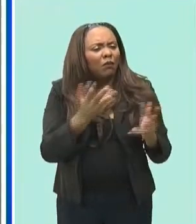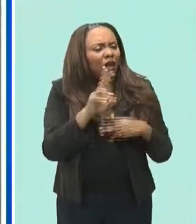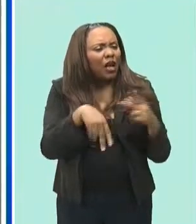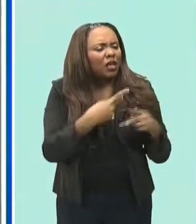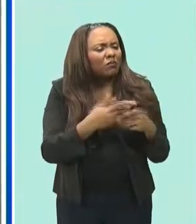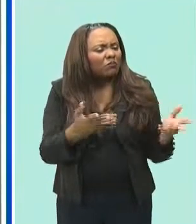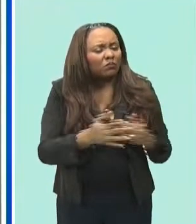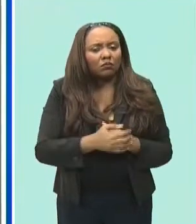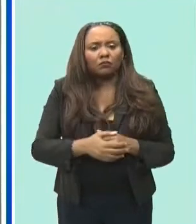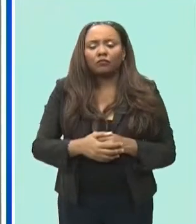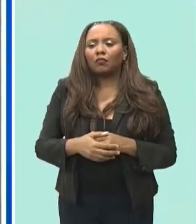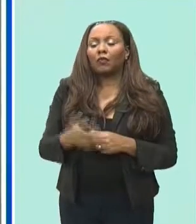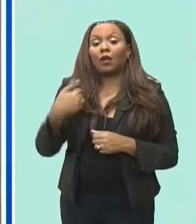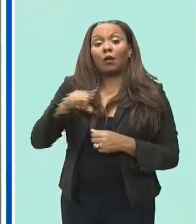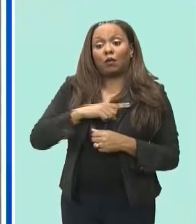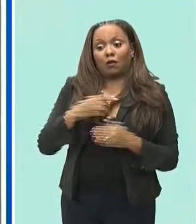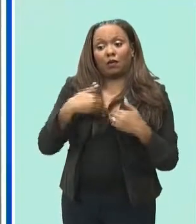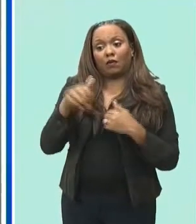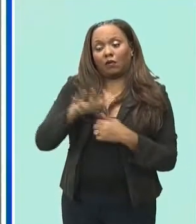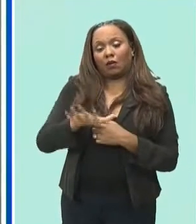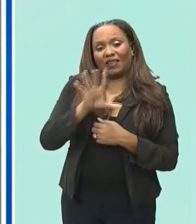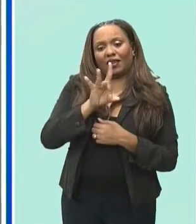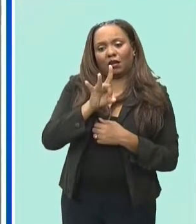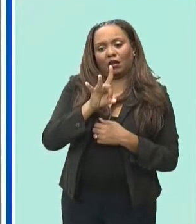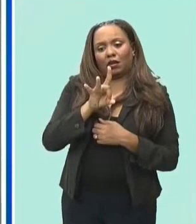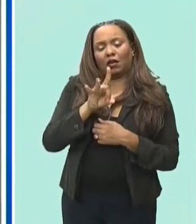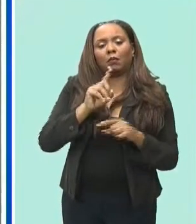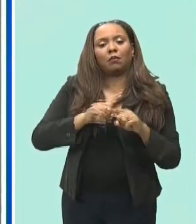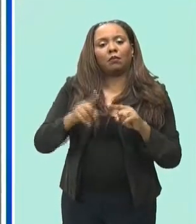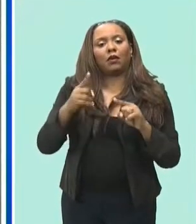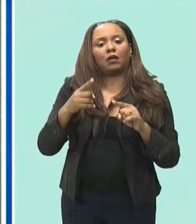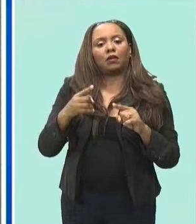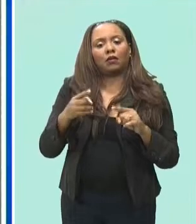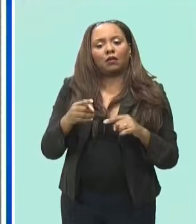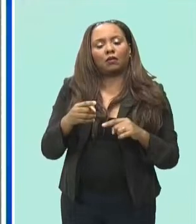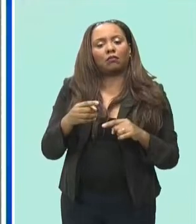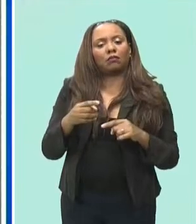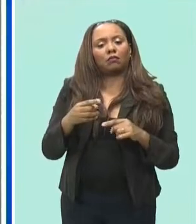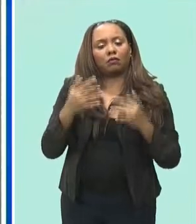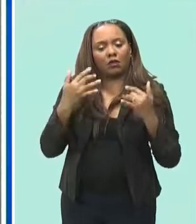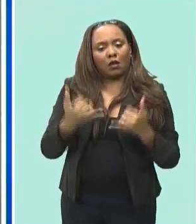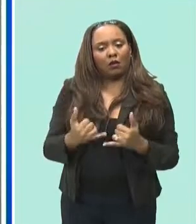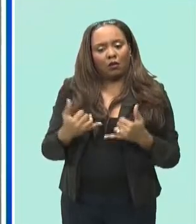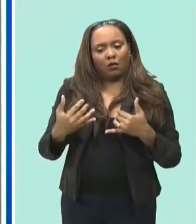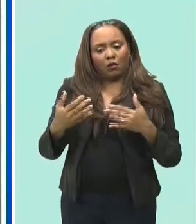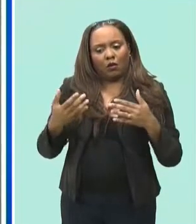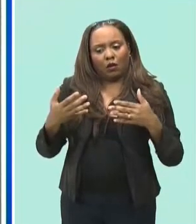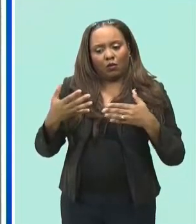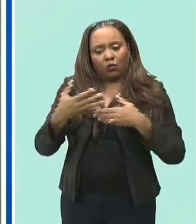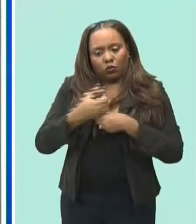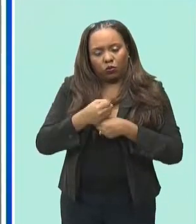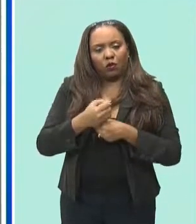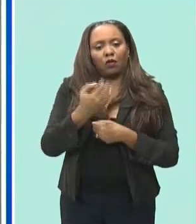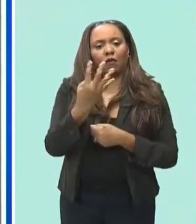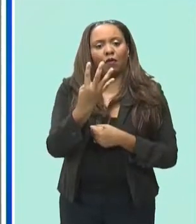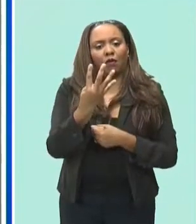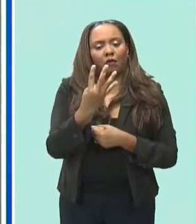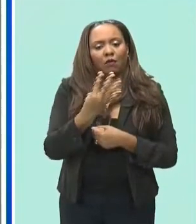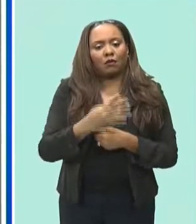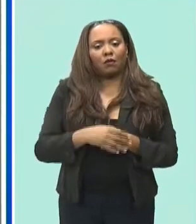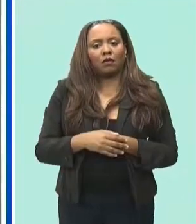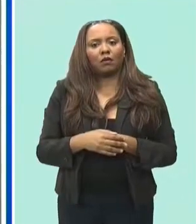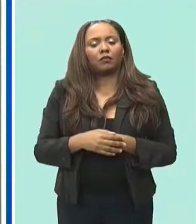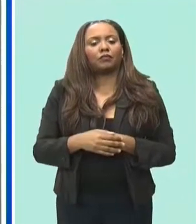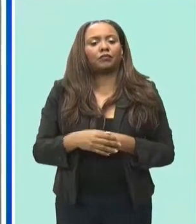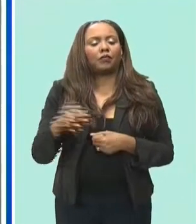we received about eight films and four have been selected by the trinidad authorities um these include liquid